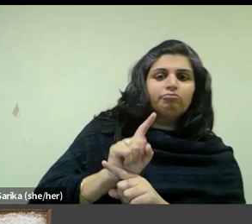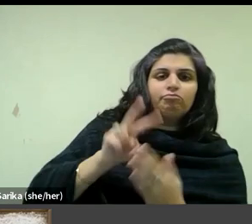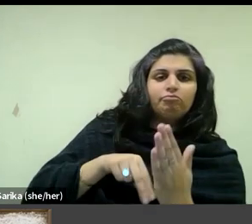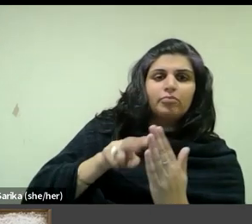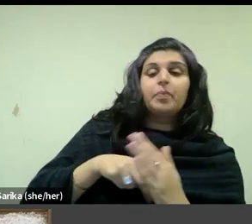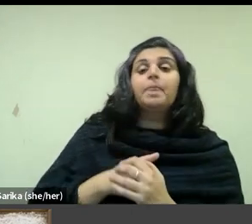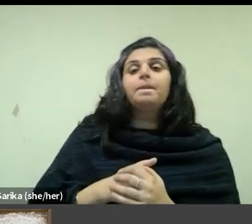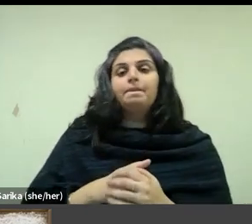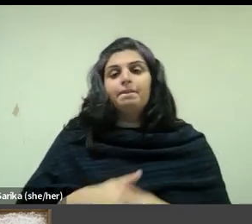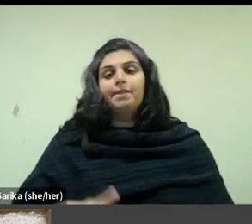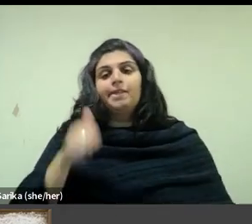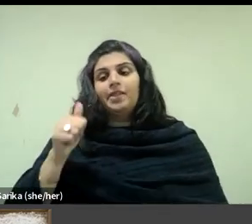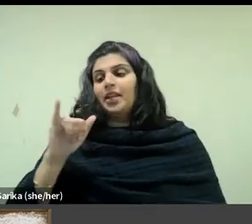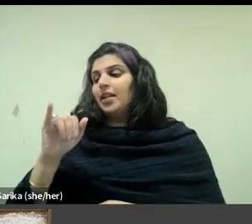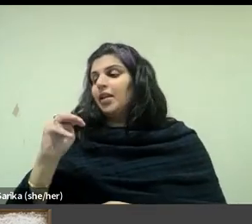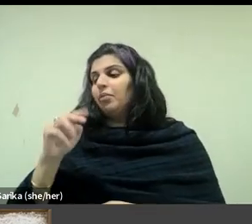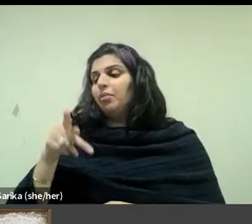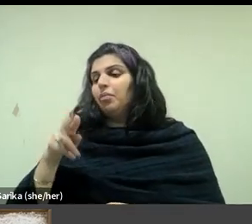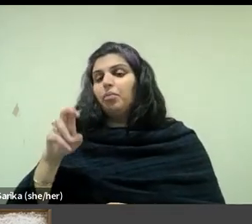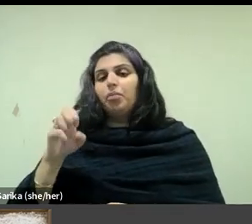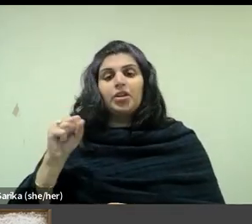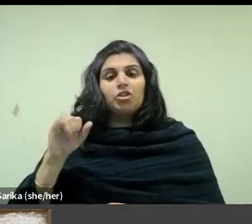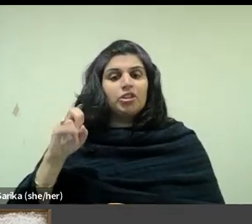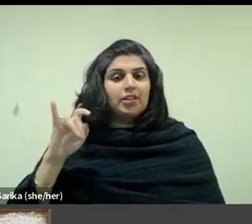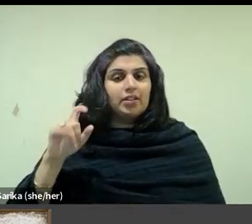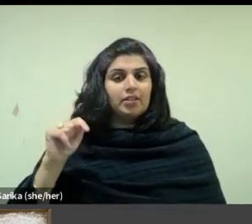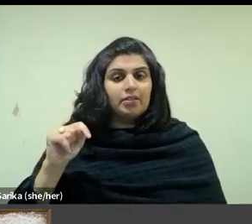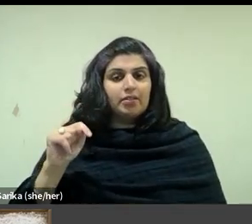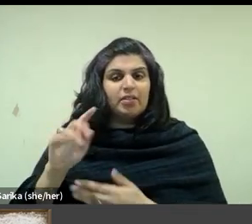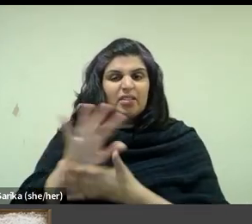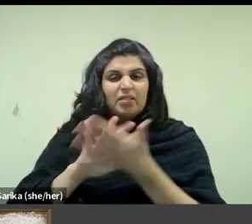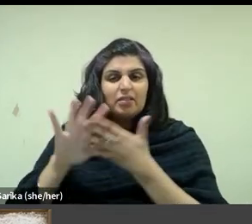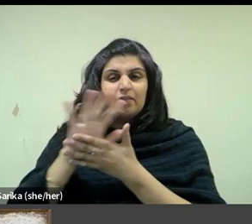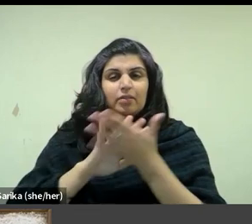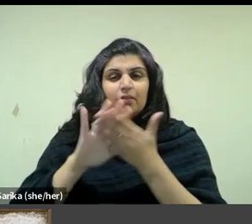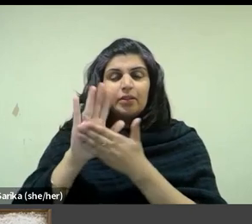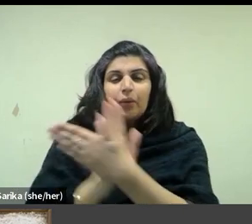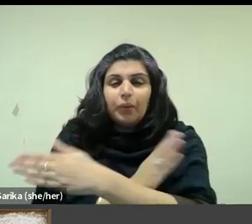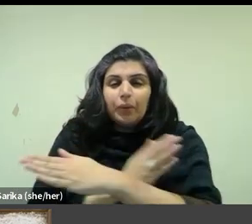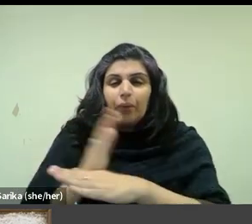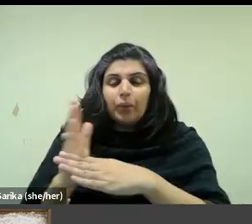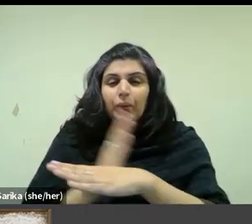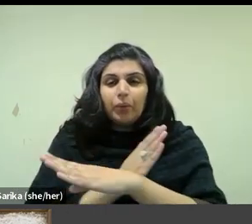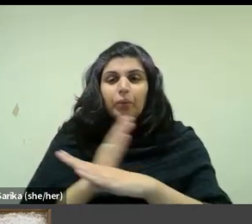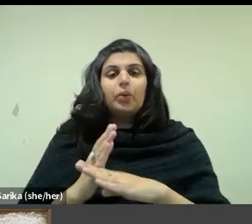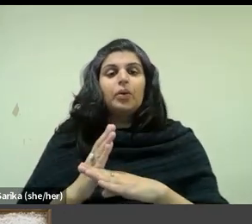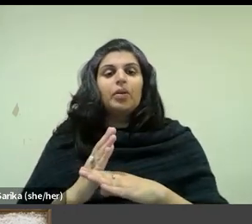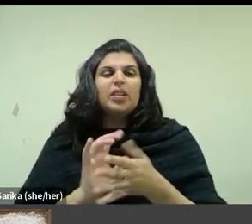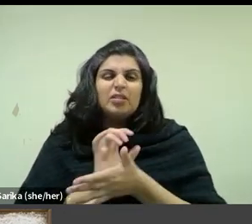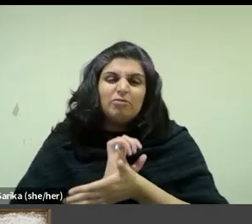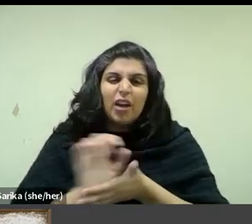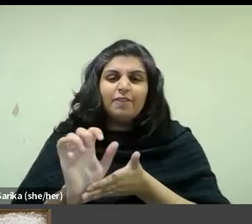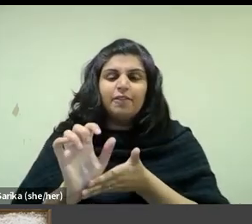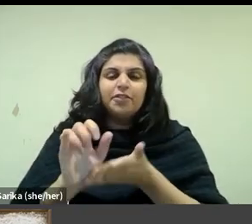Rejecting Impressionist conventions for crafting textural and tonal nuance in sheets, there is a rough hewn